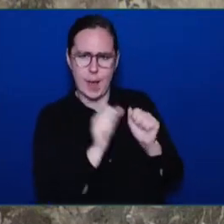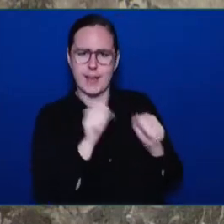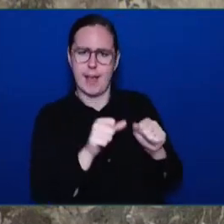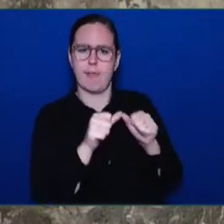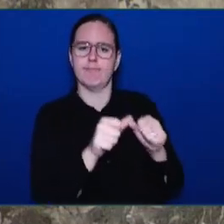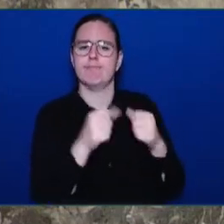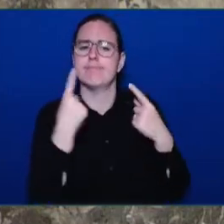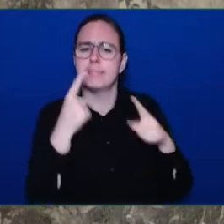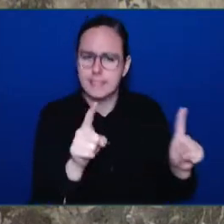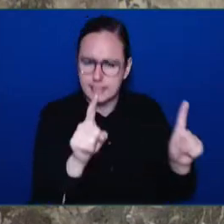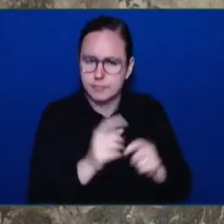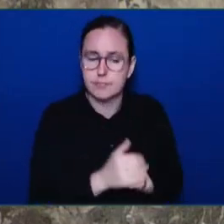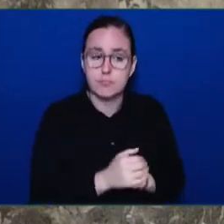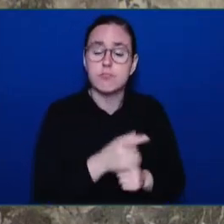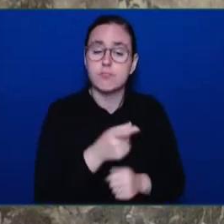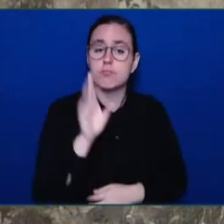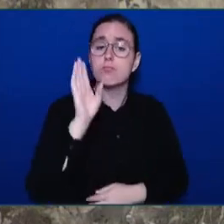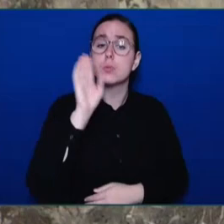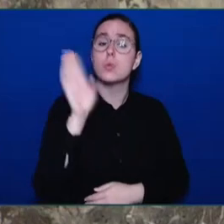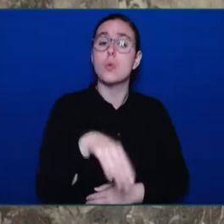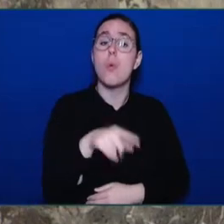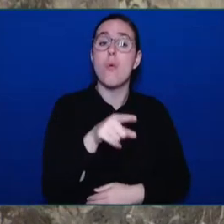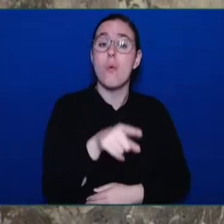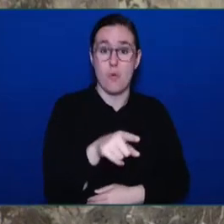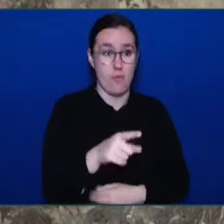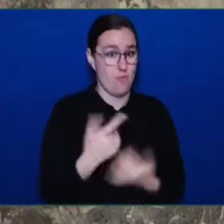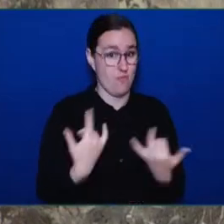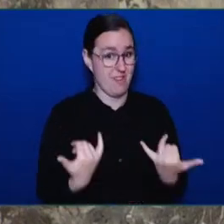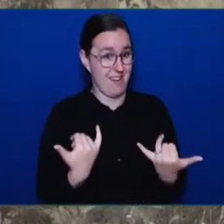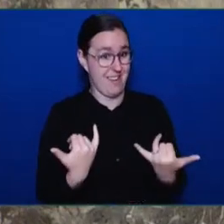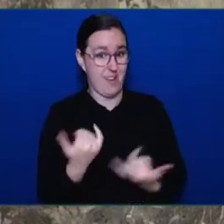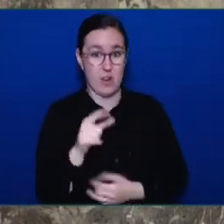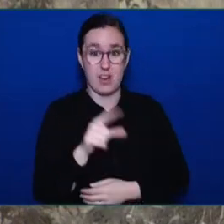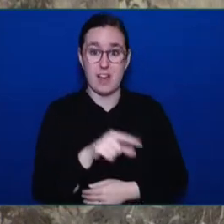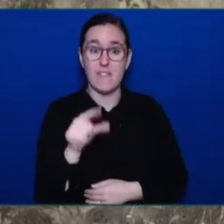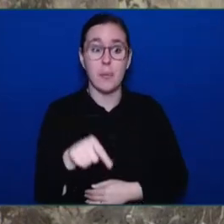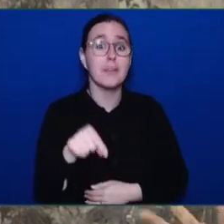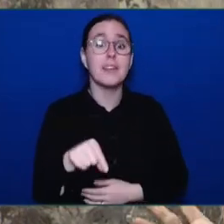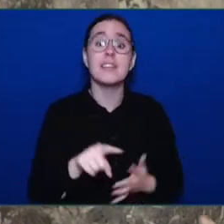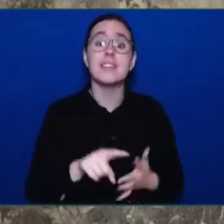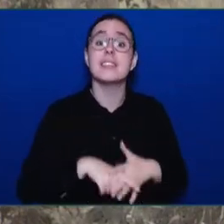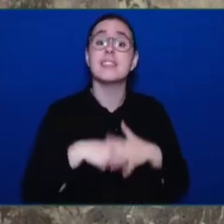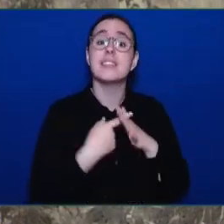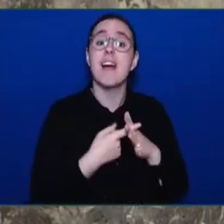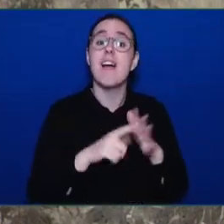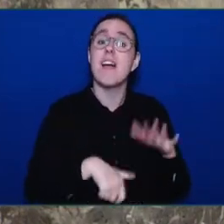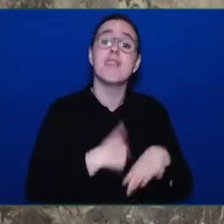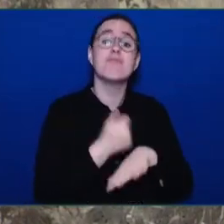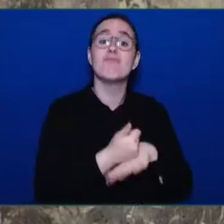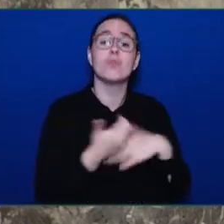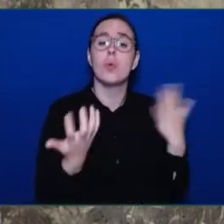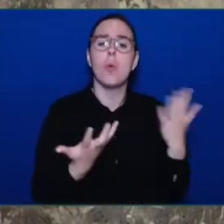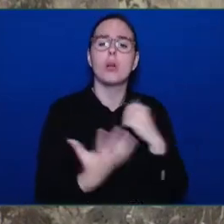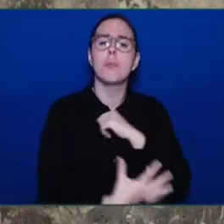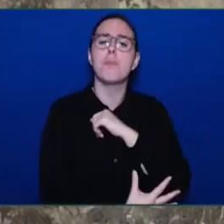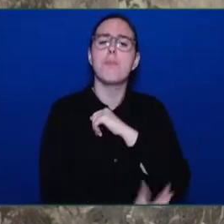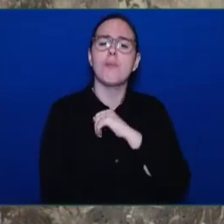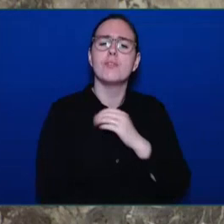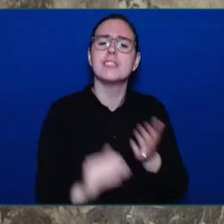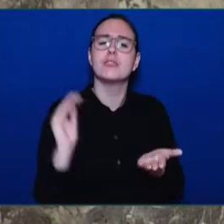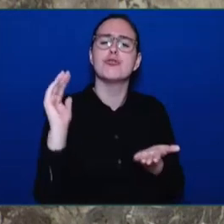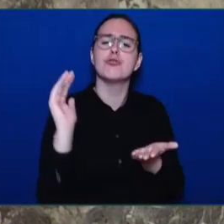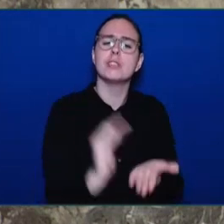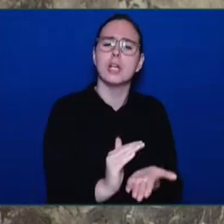government that introduced the poverty reduction strategy. It included a number of measures across government to address the